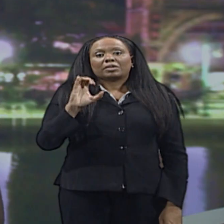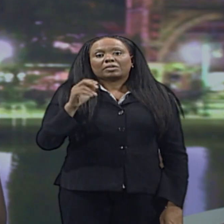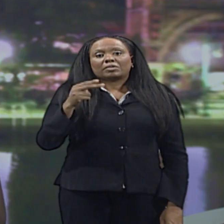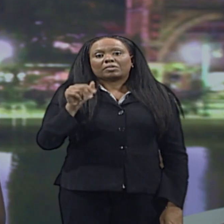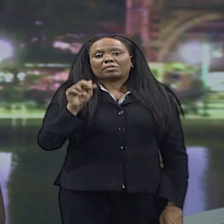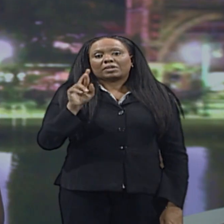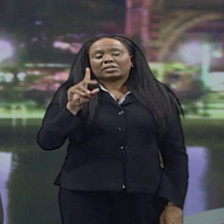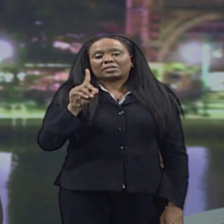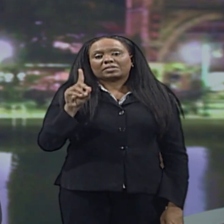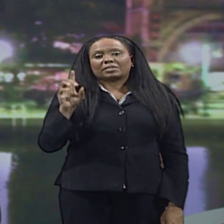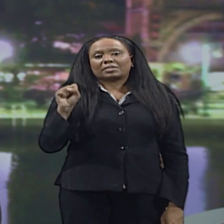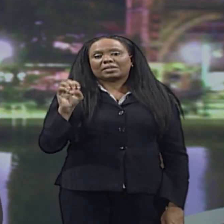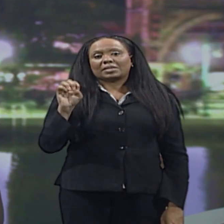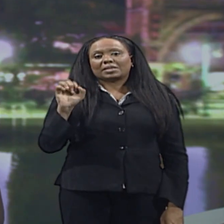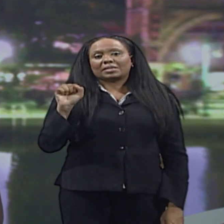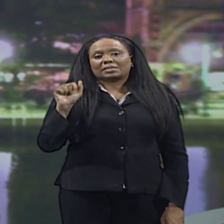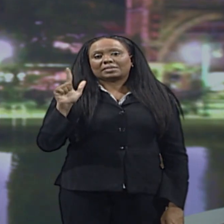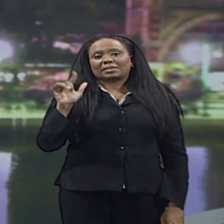Stewart and Richard Seeley.